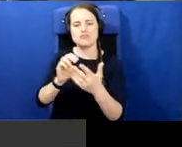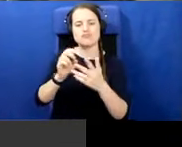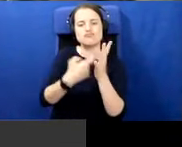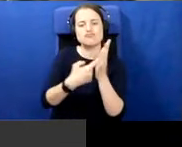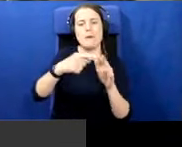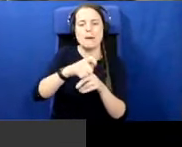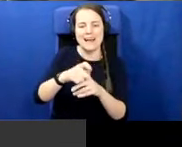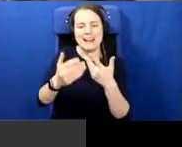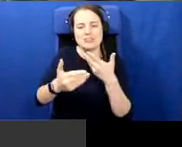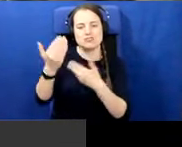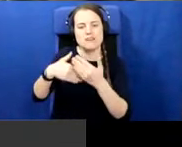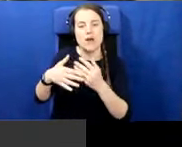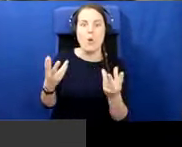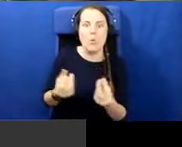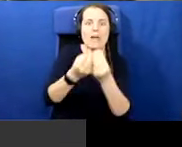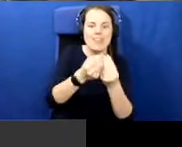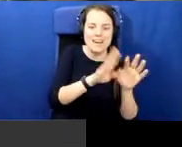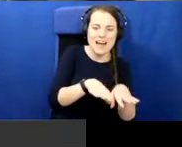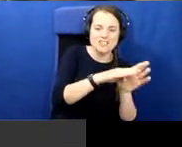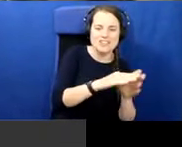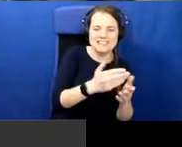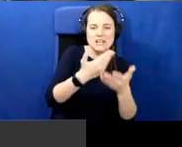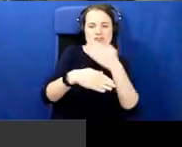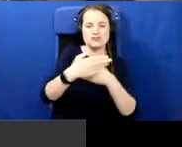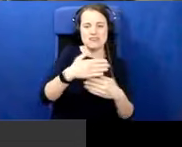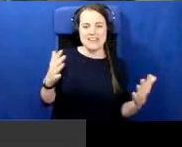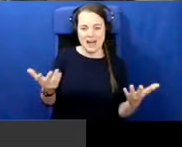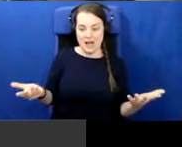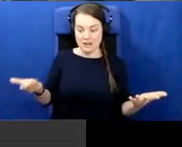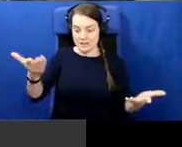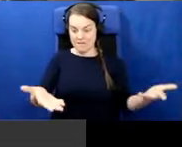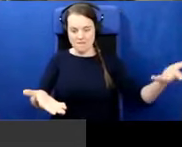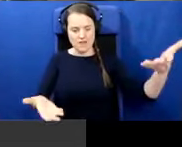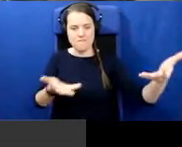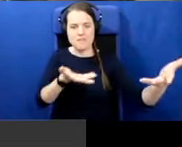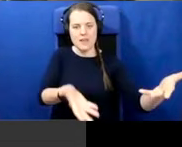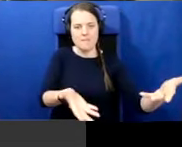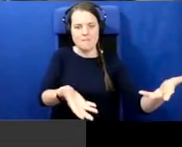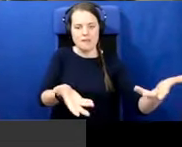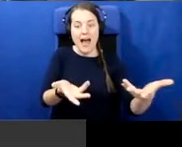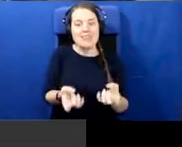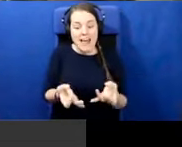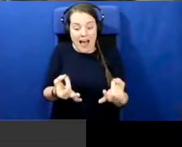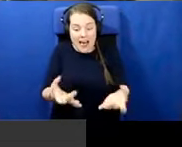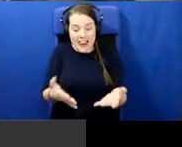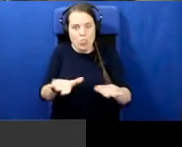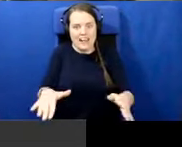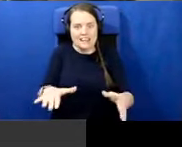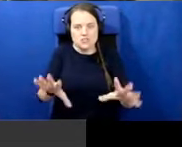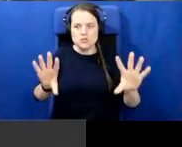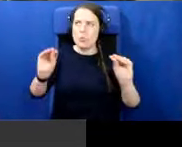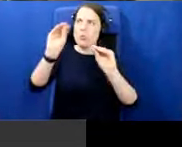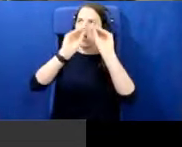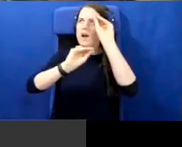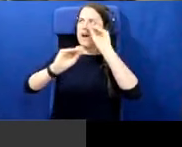these views and you may let the kids decide that this is where the kids can understand understand what the history